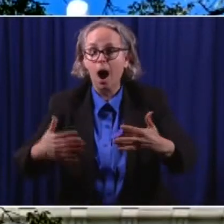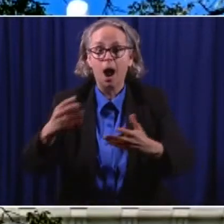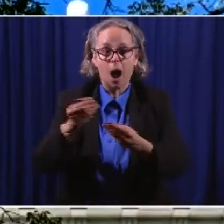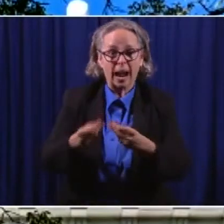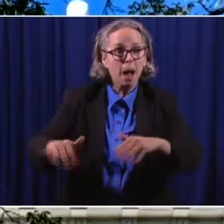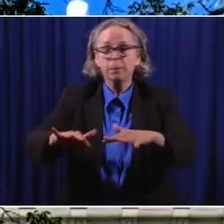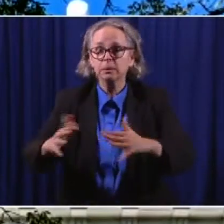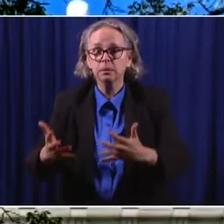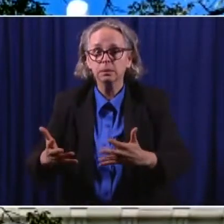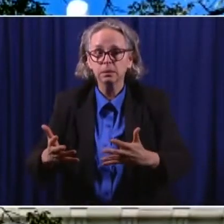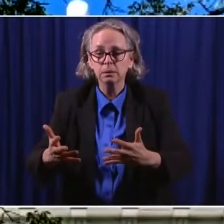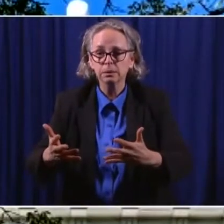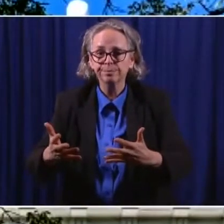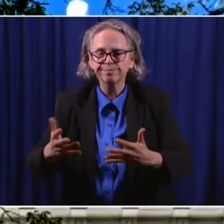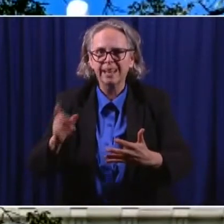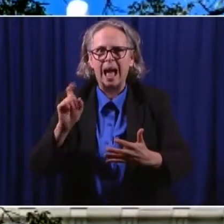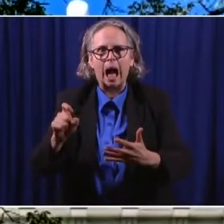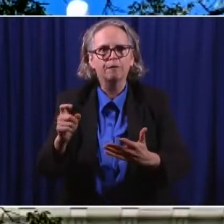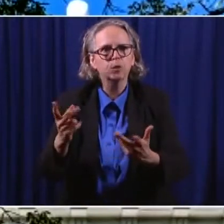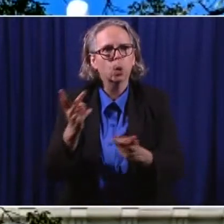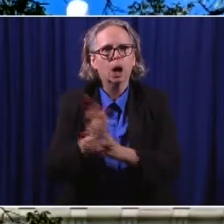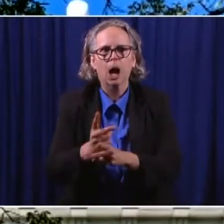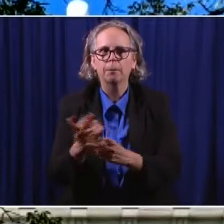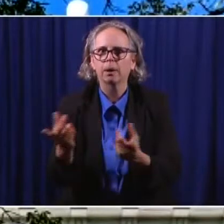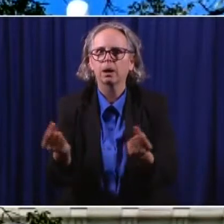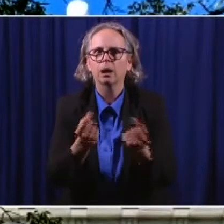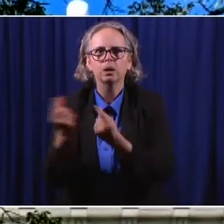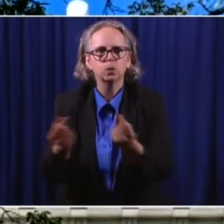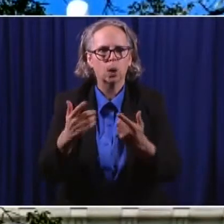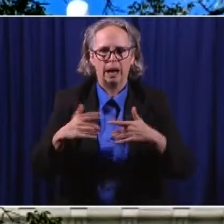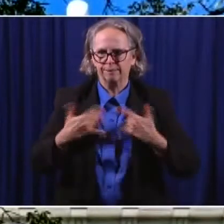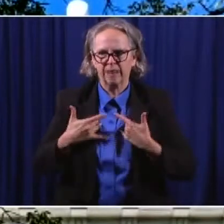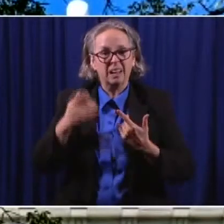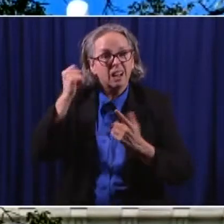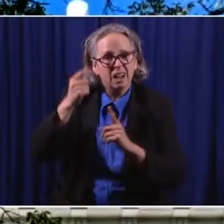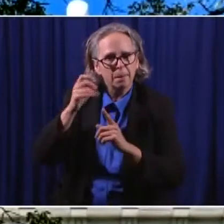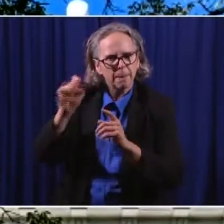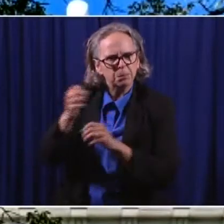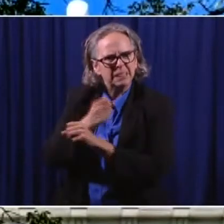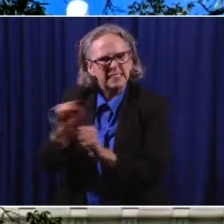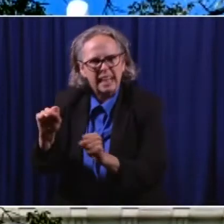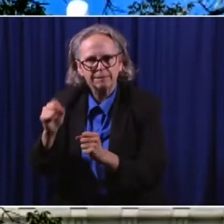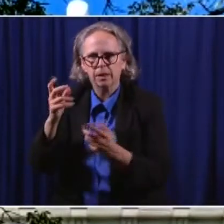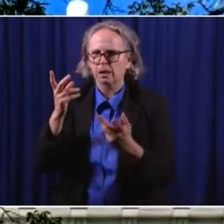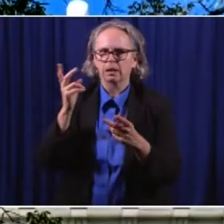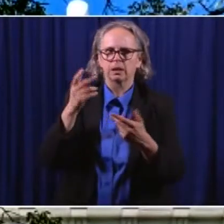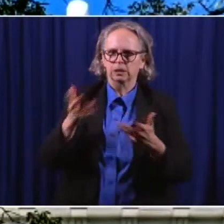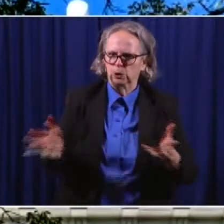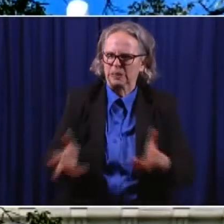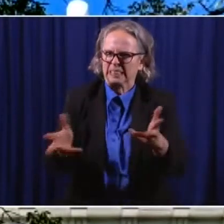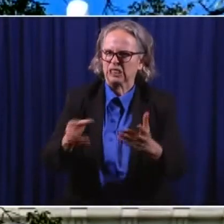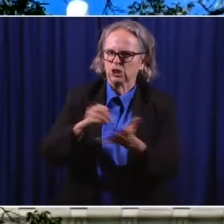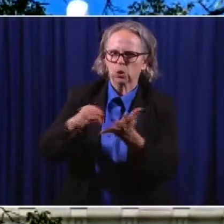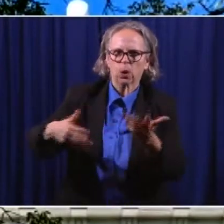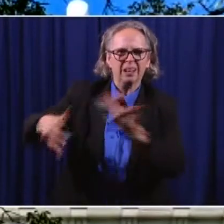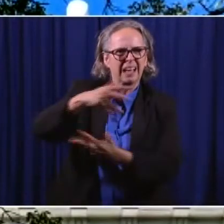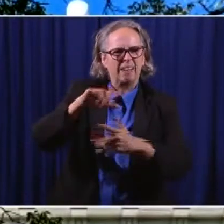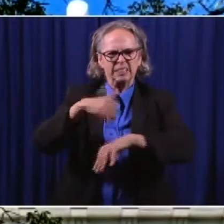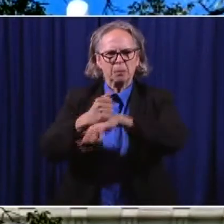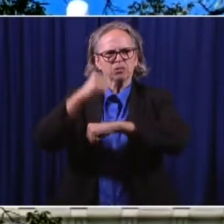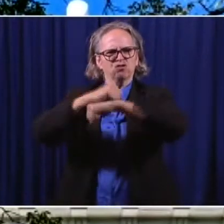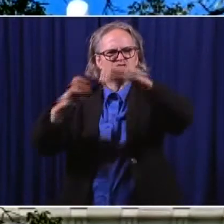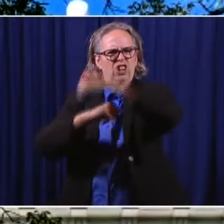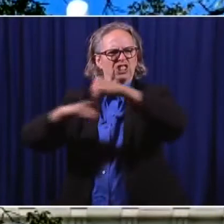them to engage that were structured and safe was really important to us. And, you we've had a couple of cornhole tournaments,